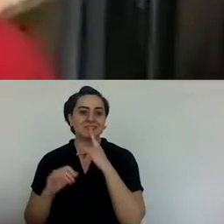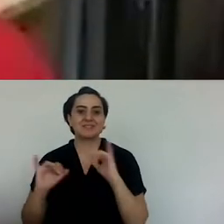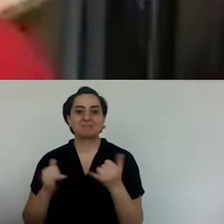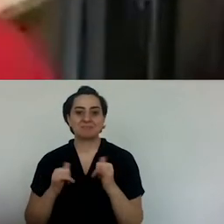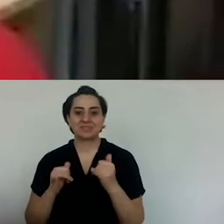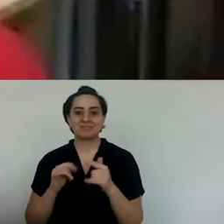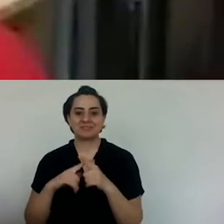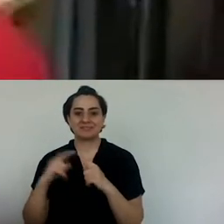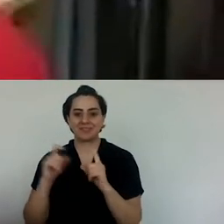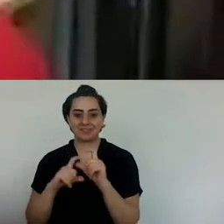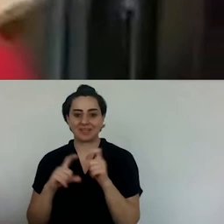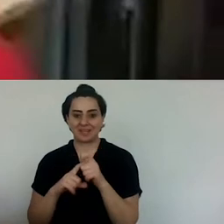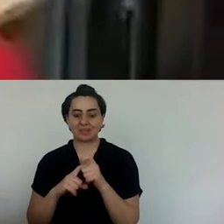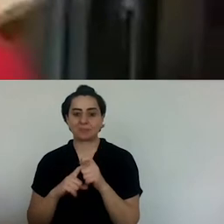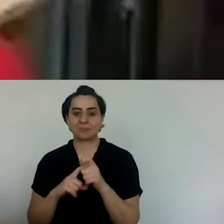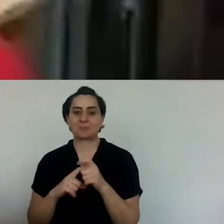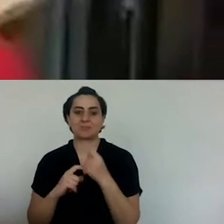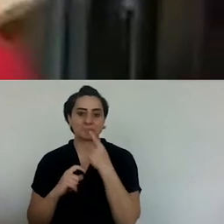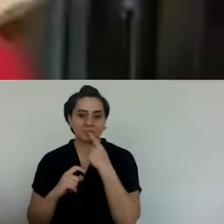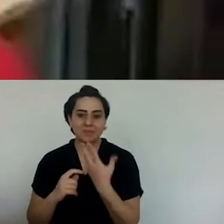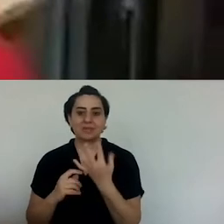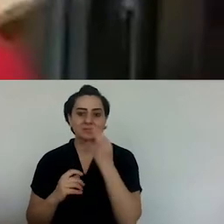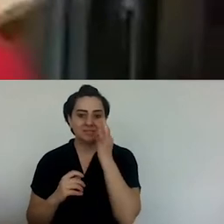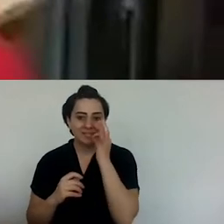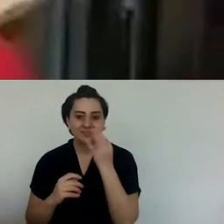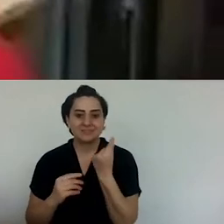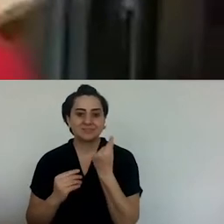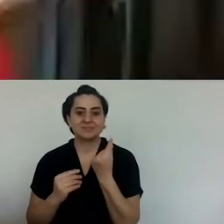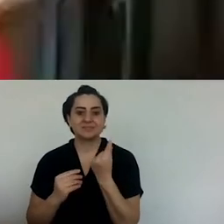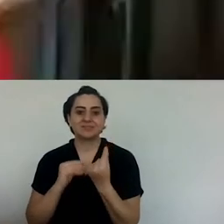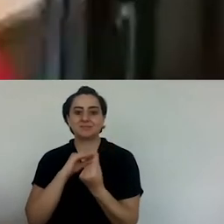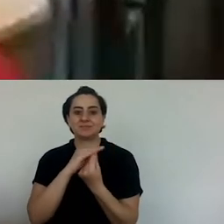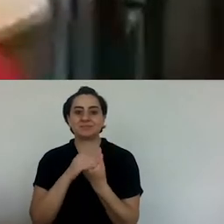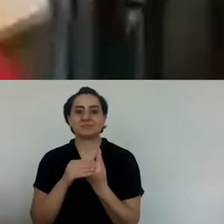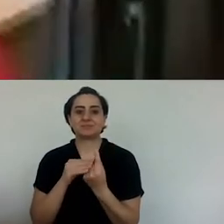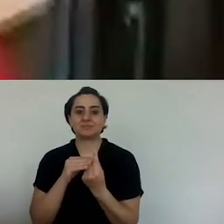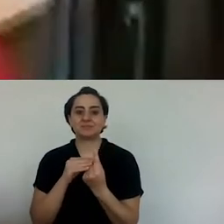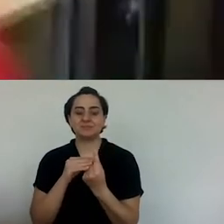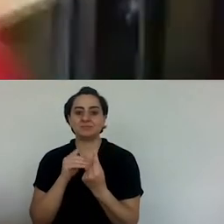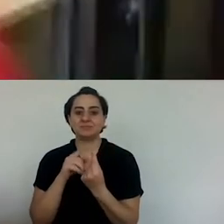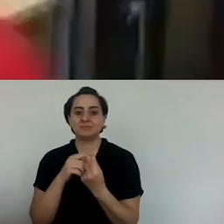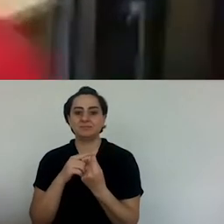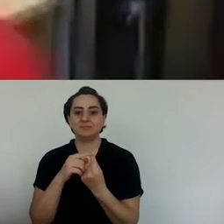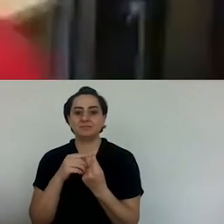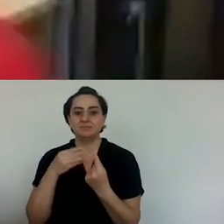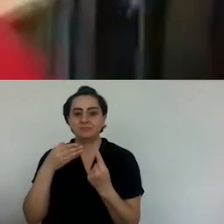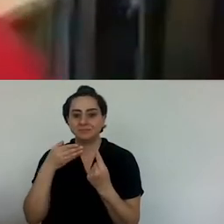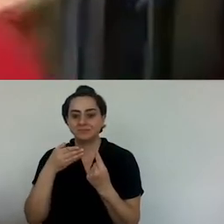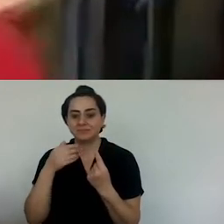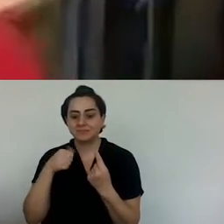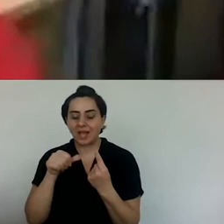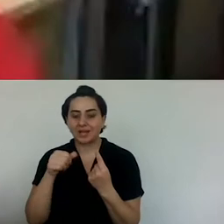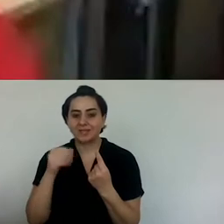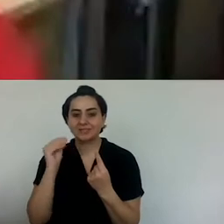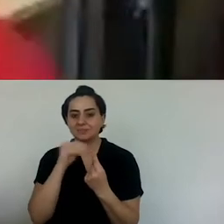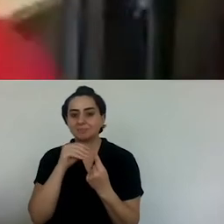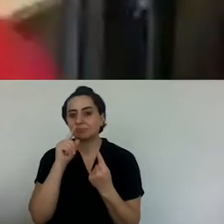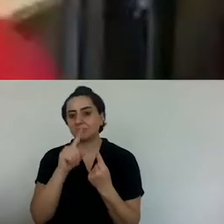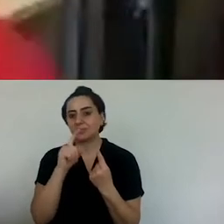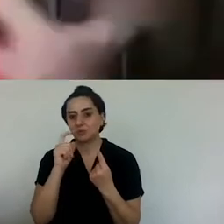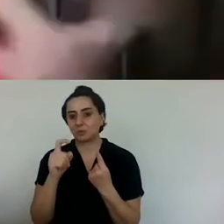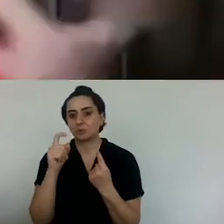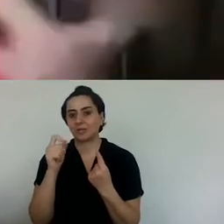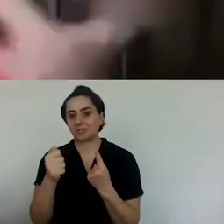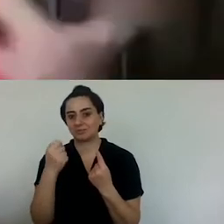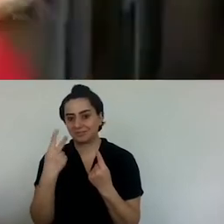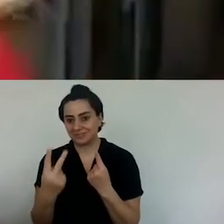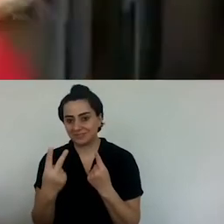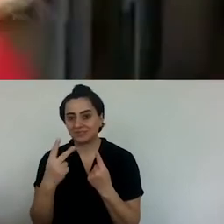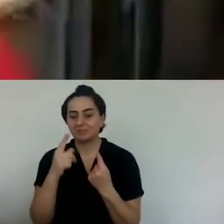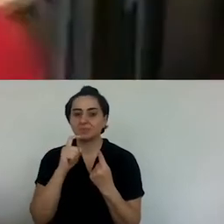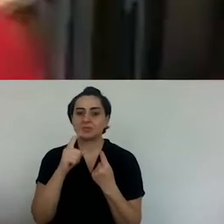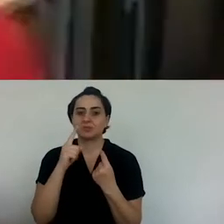dessert,